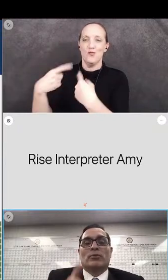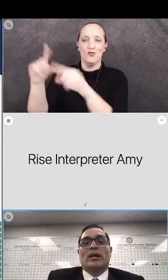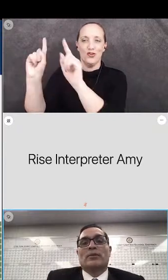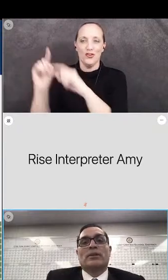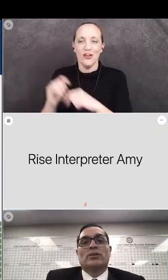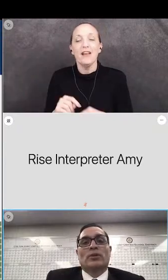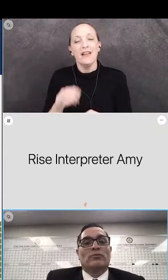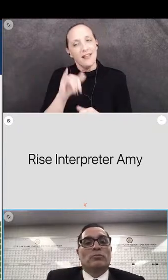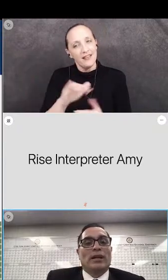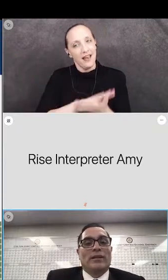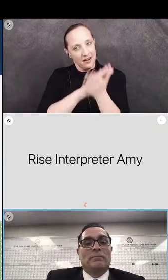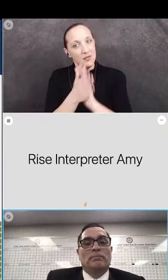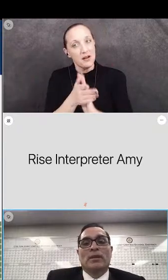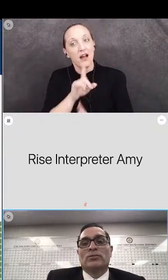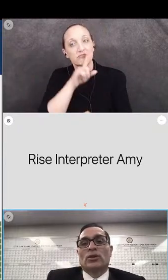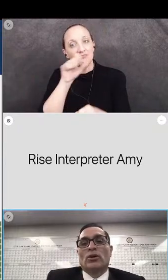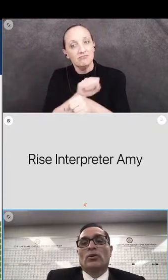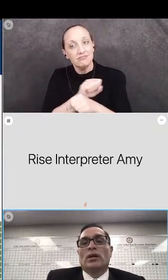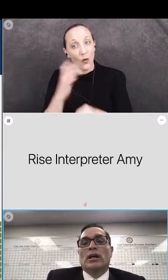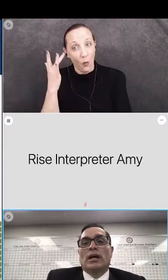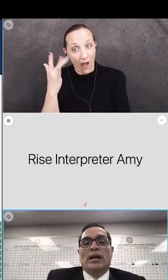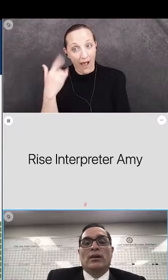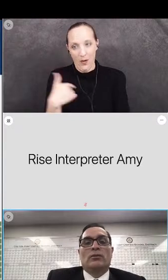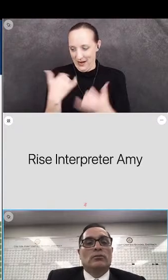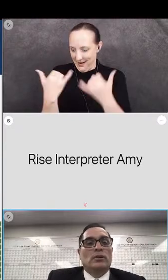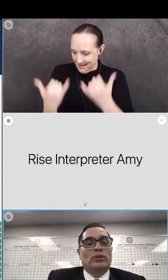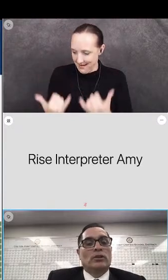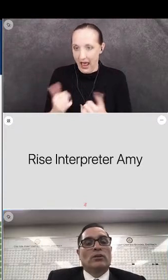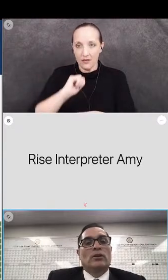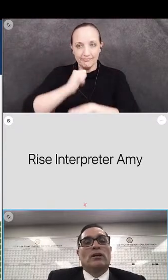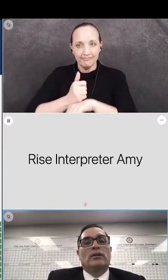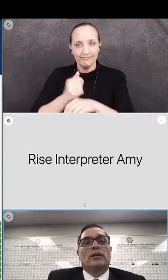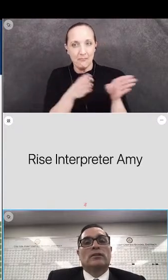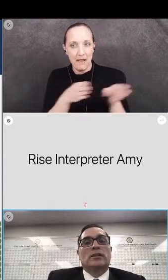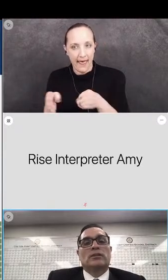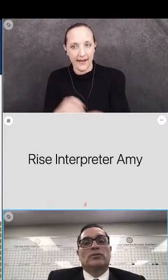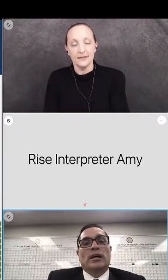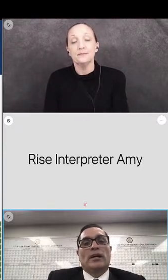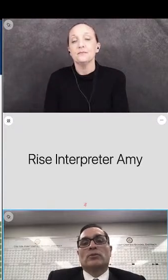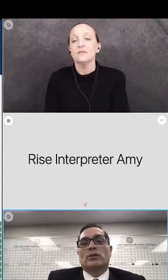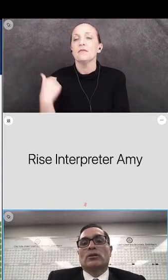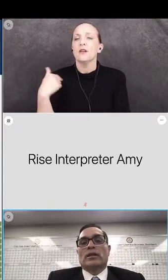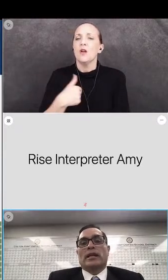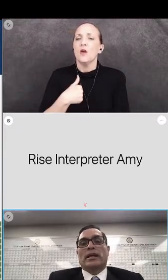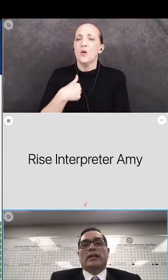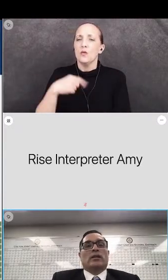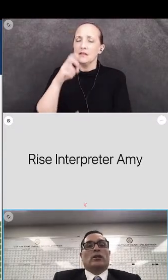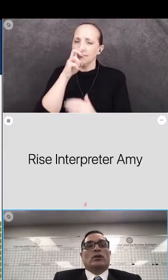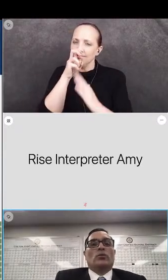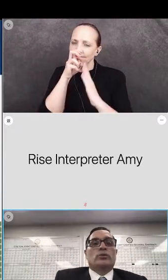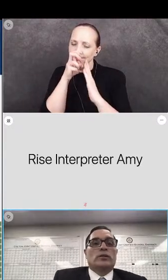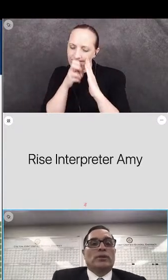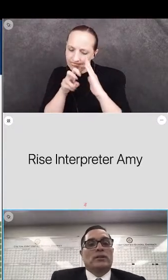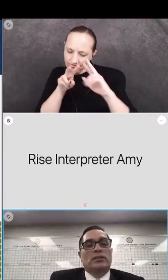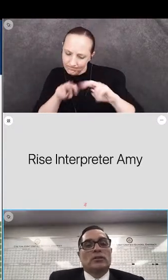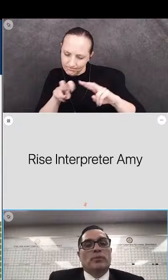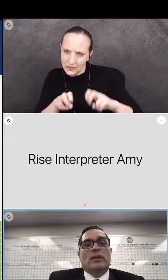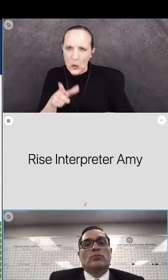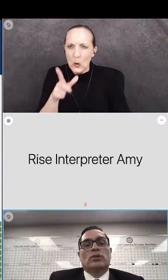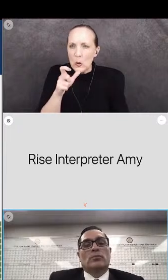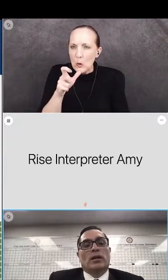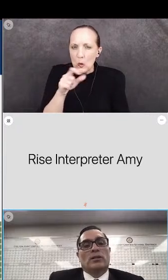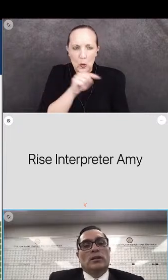it's going to become a reality because we have a plan. So we took extensive time to look at who's going to